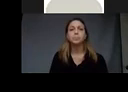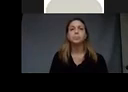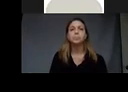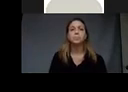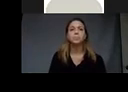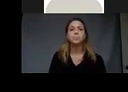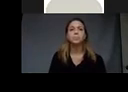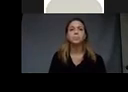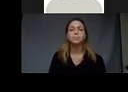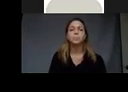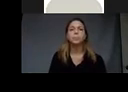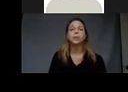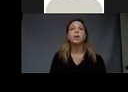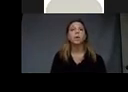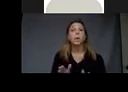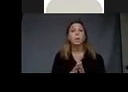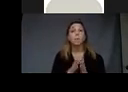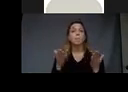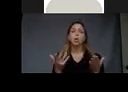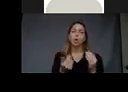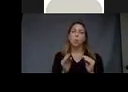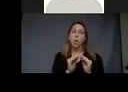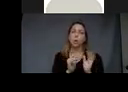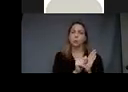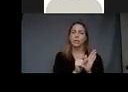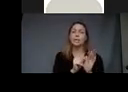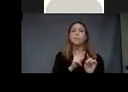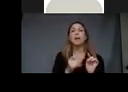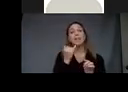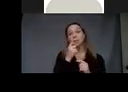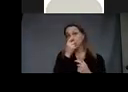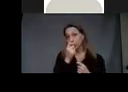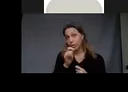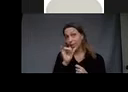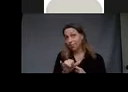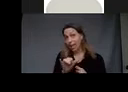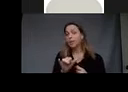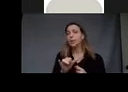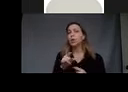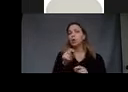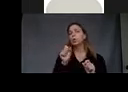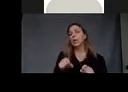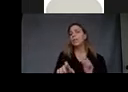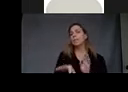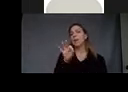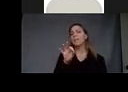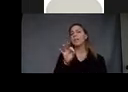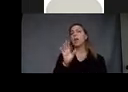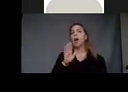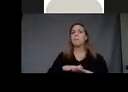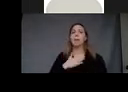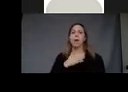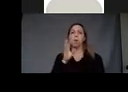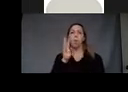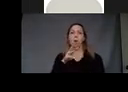The book, by the way, is out of print, but you can, if you're interested in that material, you can find it on my website at